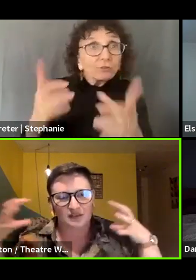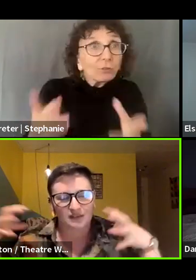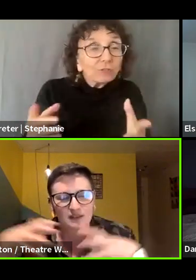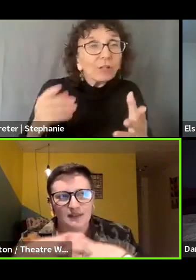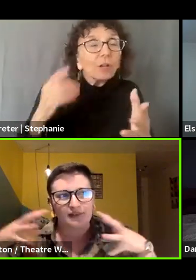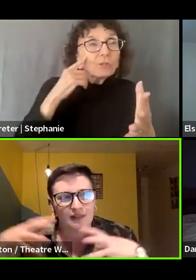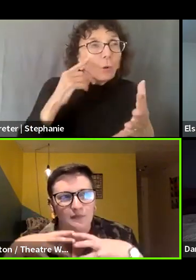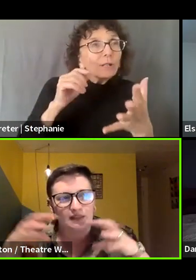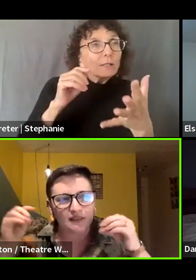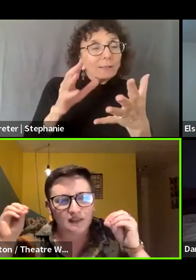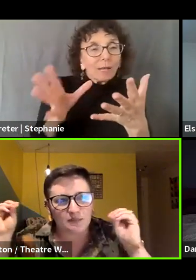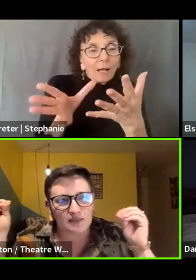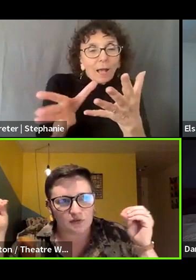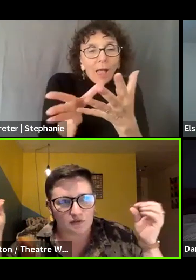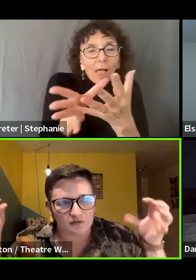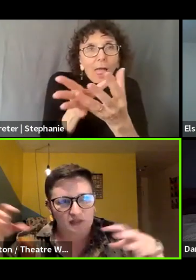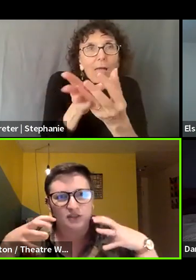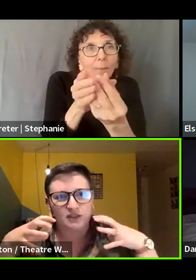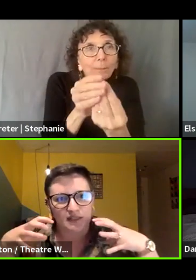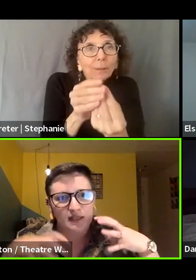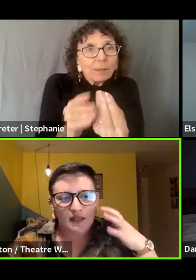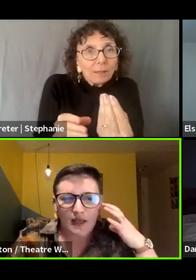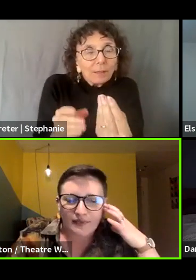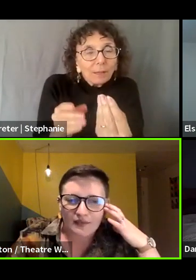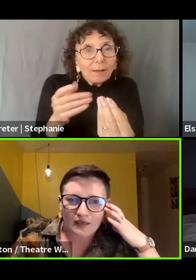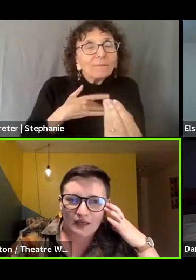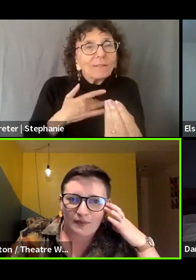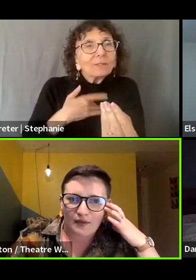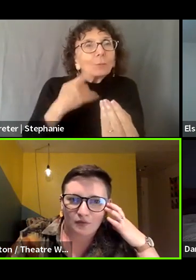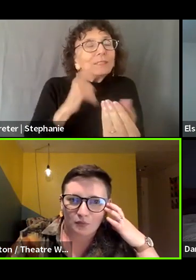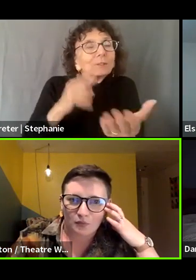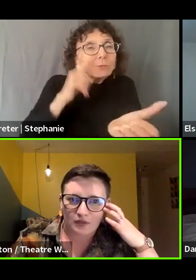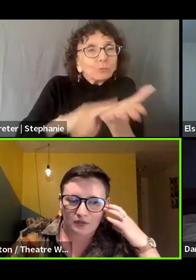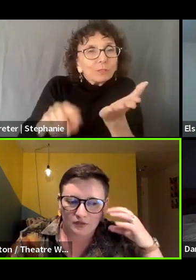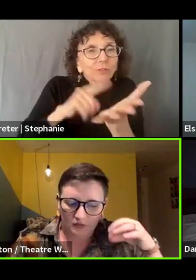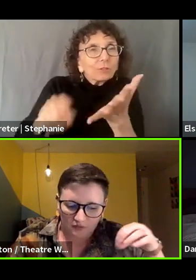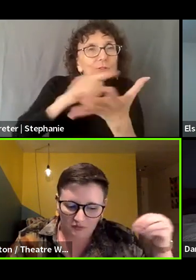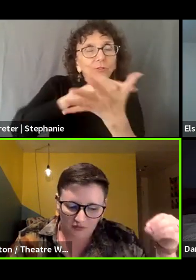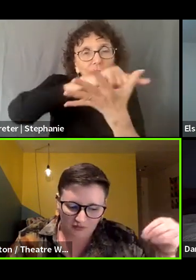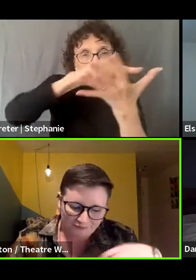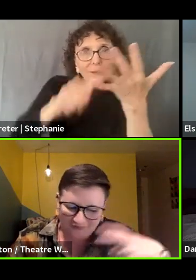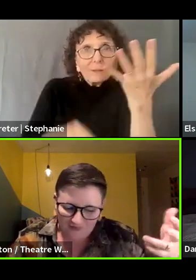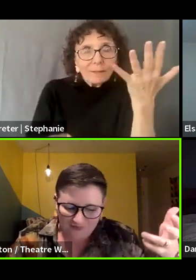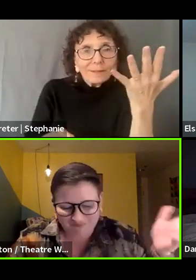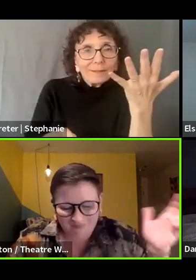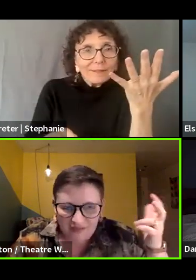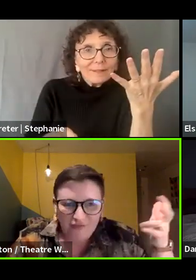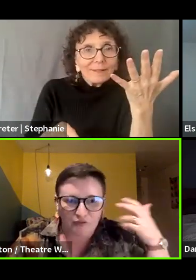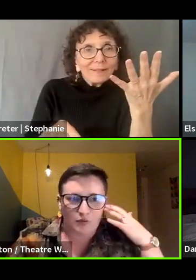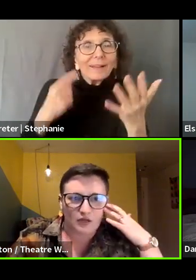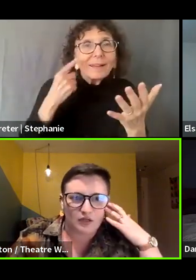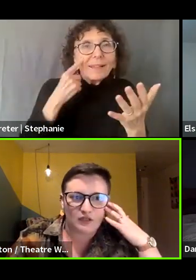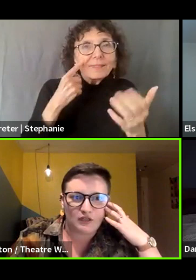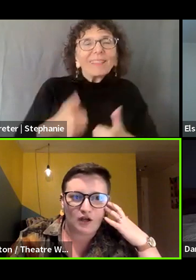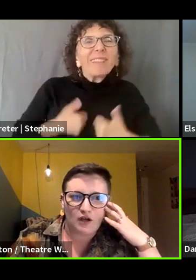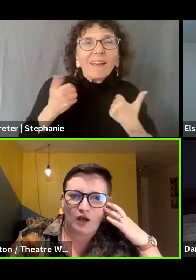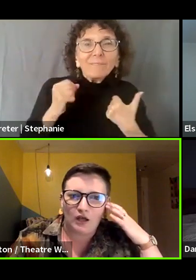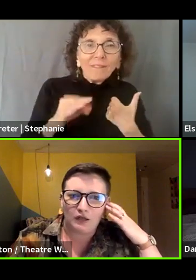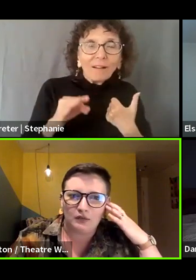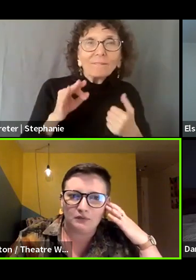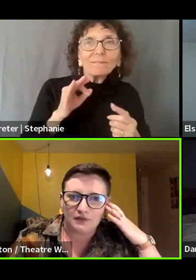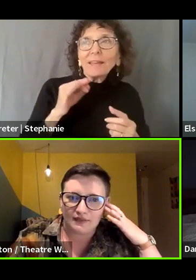things just felt like we needed to be sort of researching and thinking about the worker, the life of a worker,